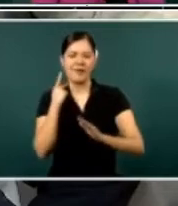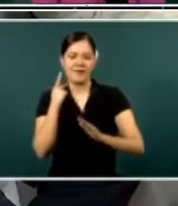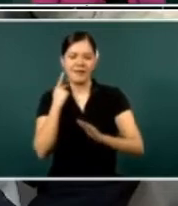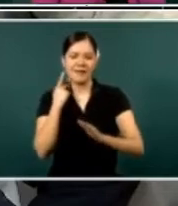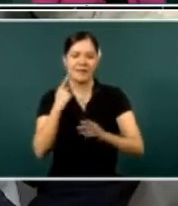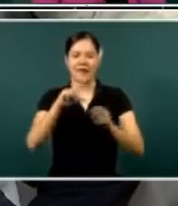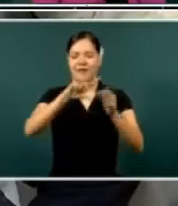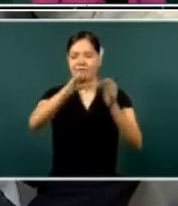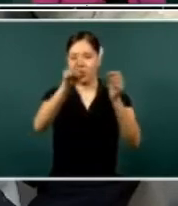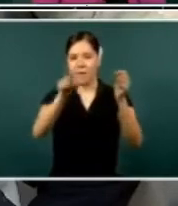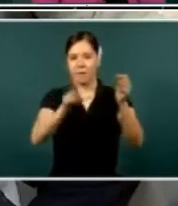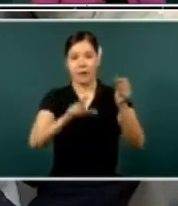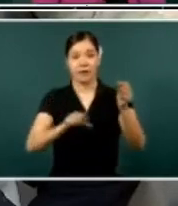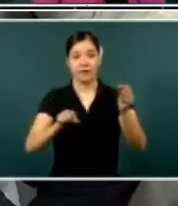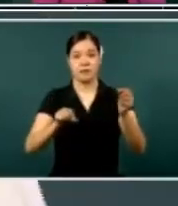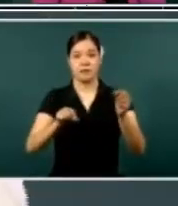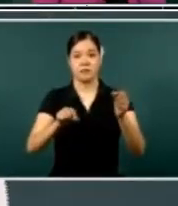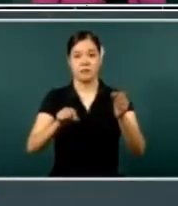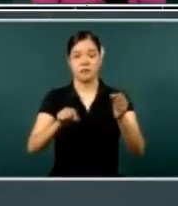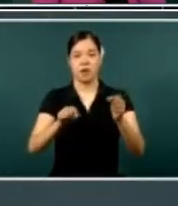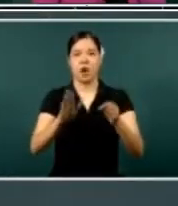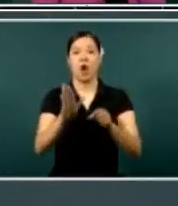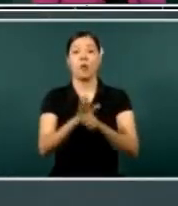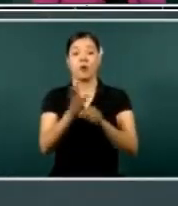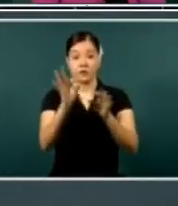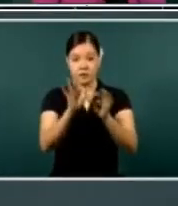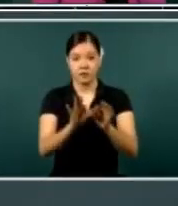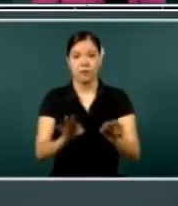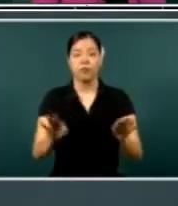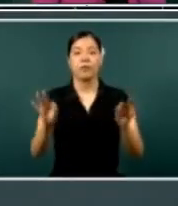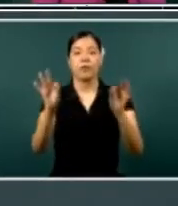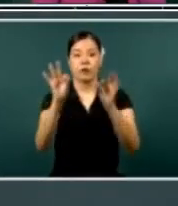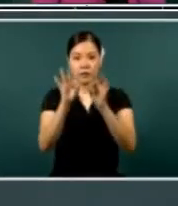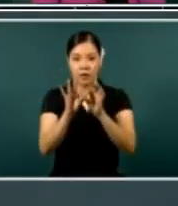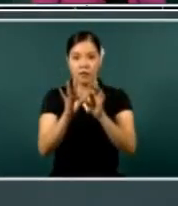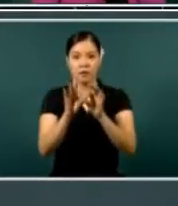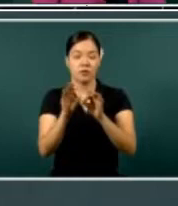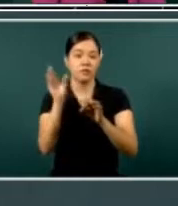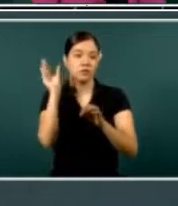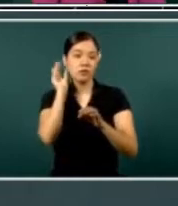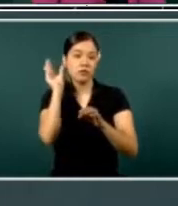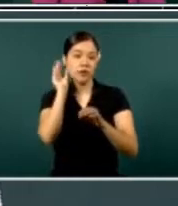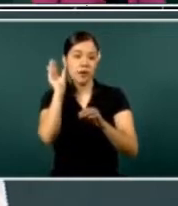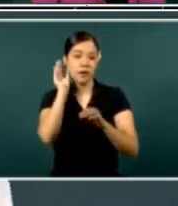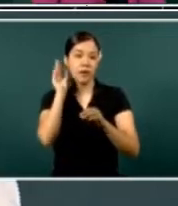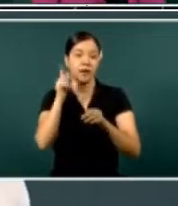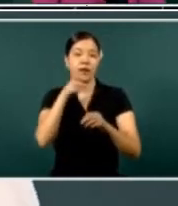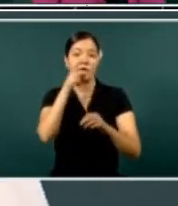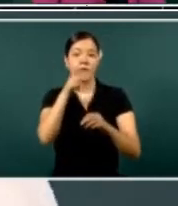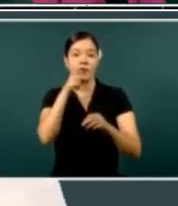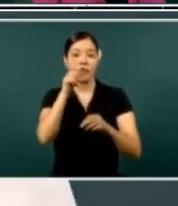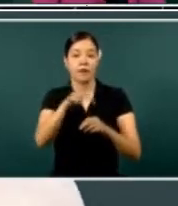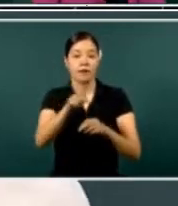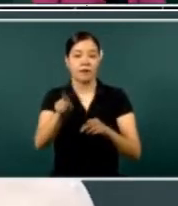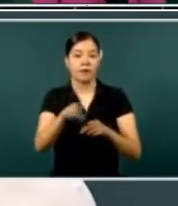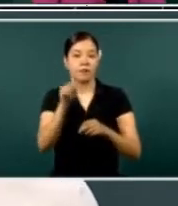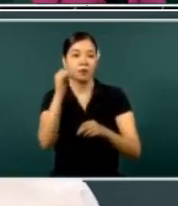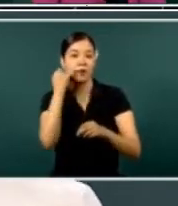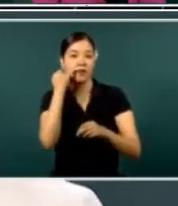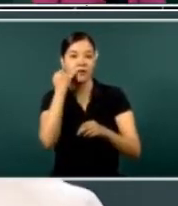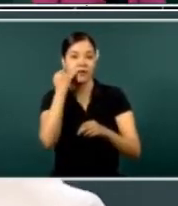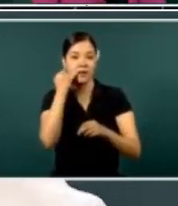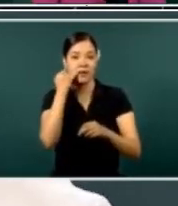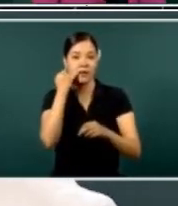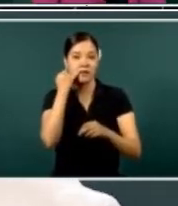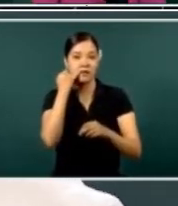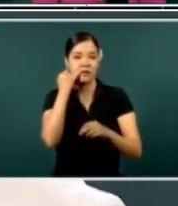transformation in our country. This, uh, fundamental, uh, demand that our people have, that